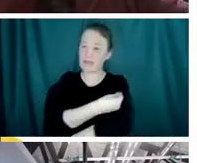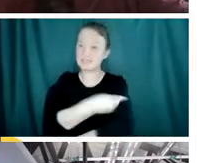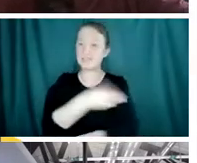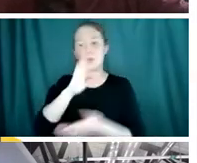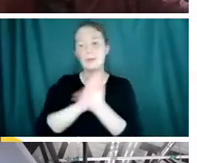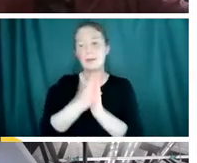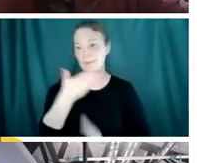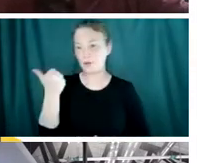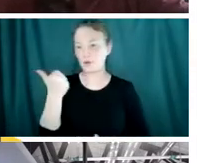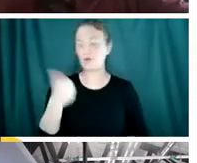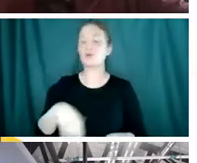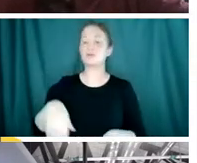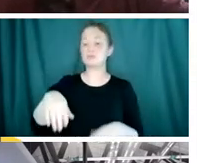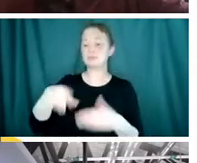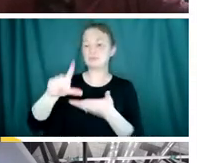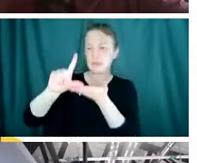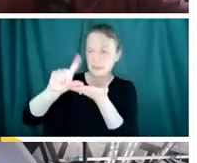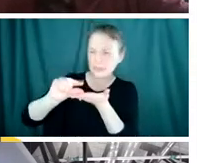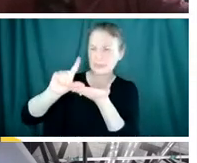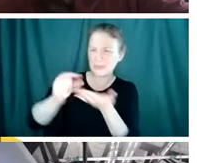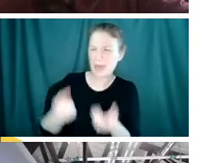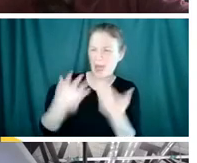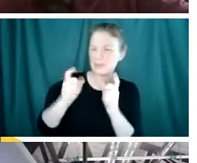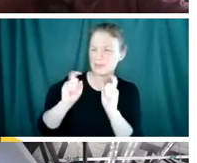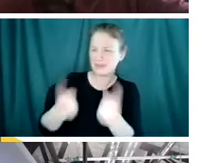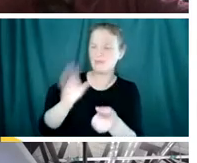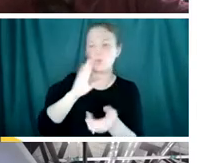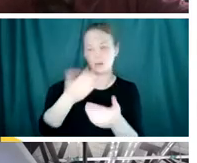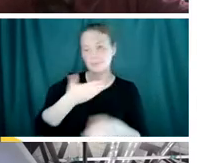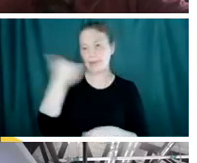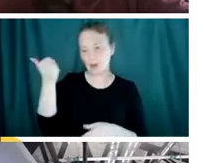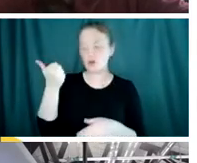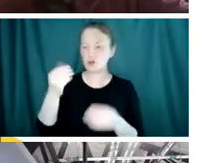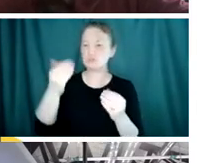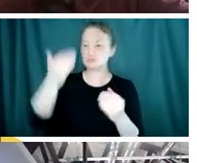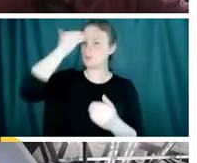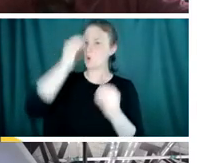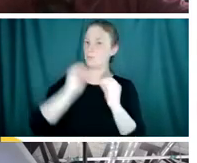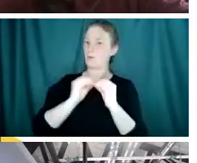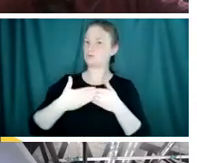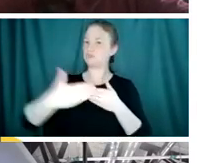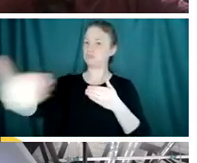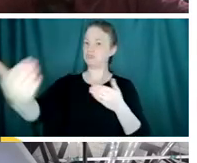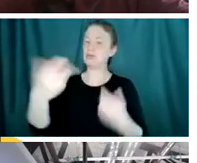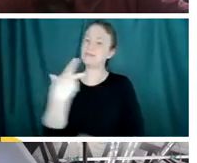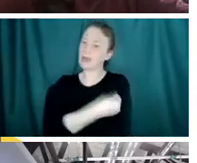at the dosing. We'll get better at knowing how many boosters are necessary. And as time goes on, the vaccines will become more and more effective as we fine